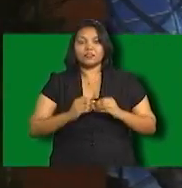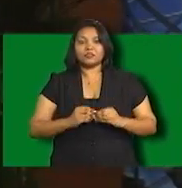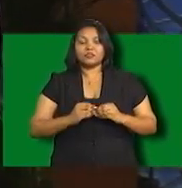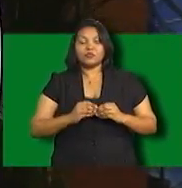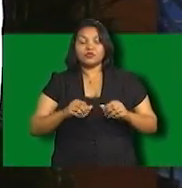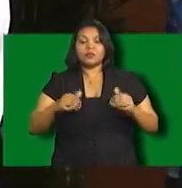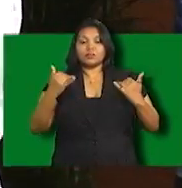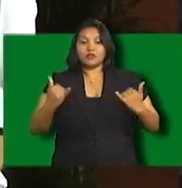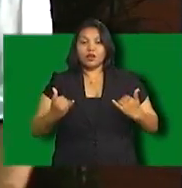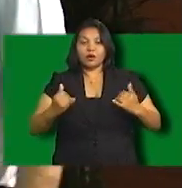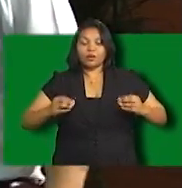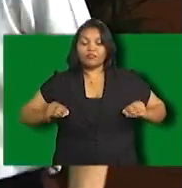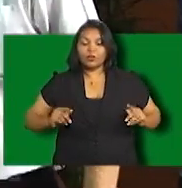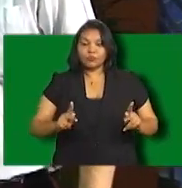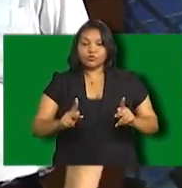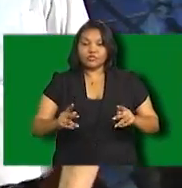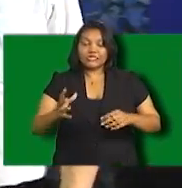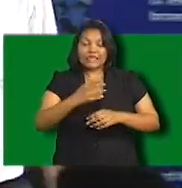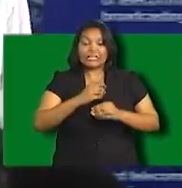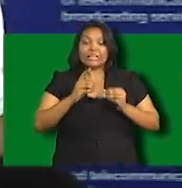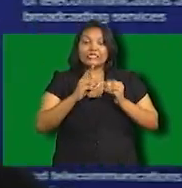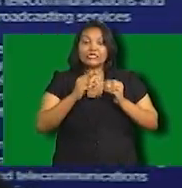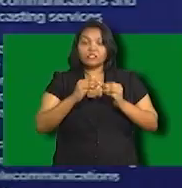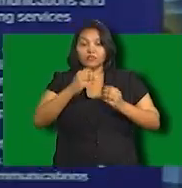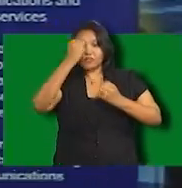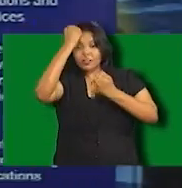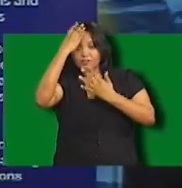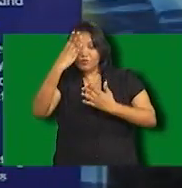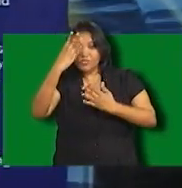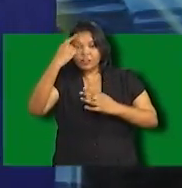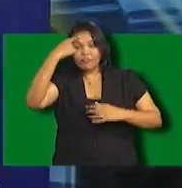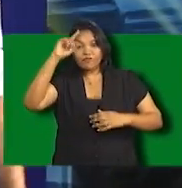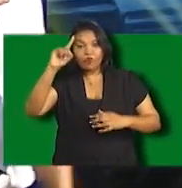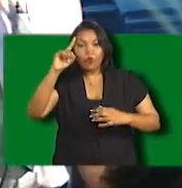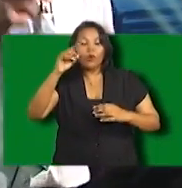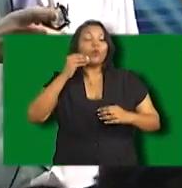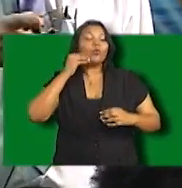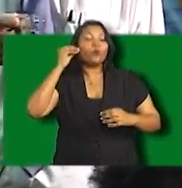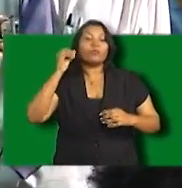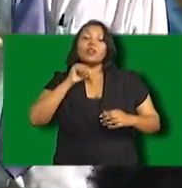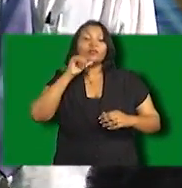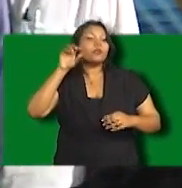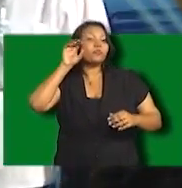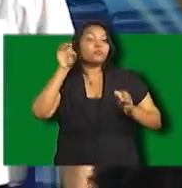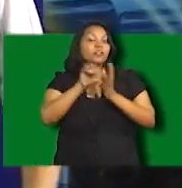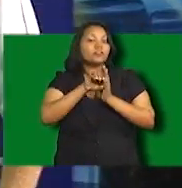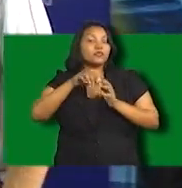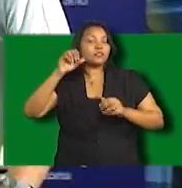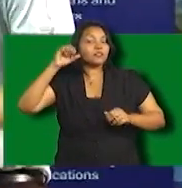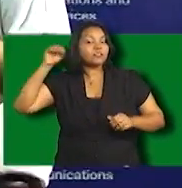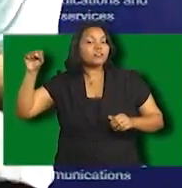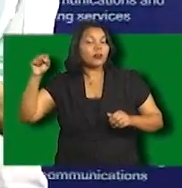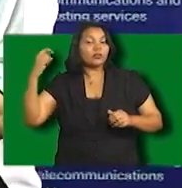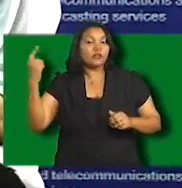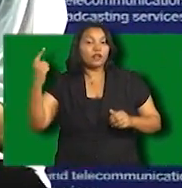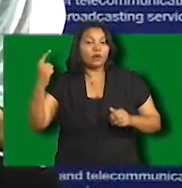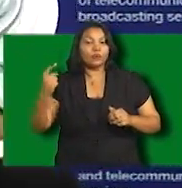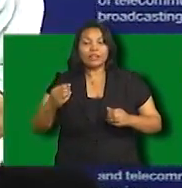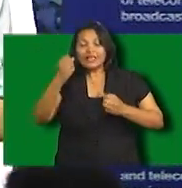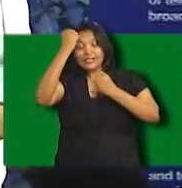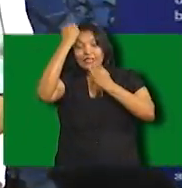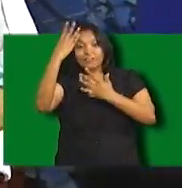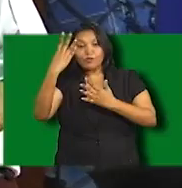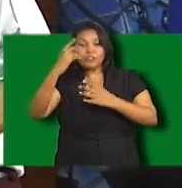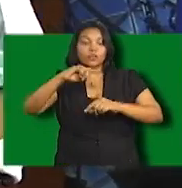content to the home. Now, content doesn't just mean pictures and sound. Content means data